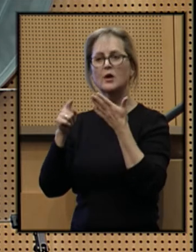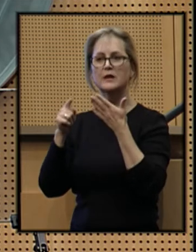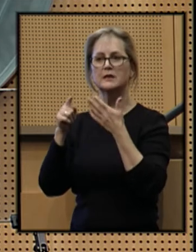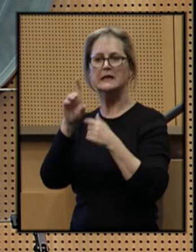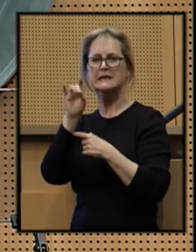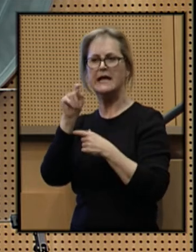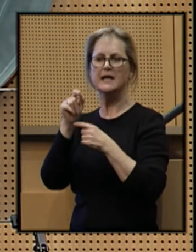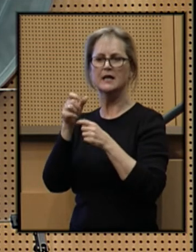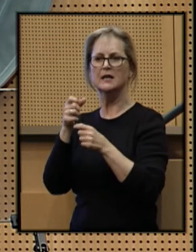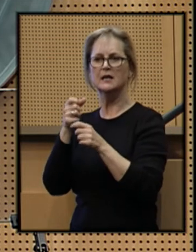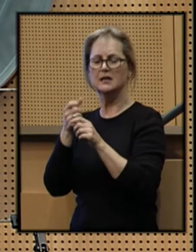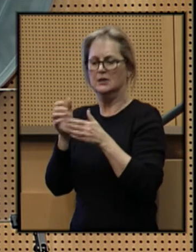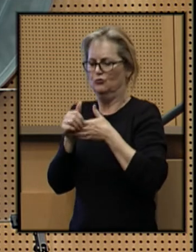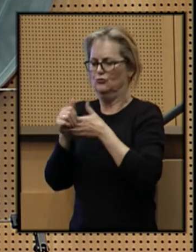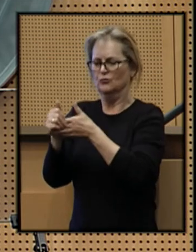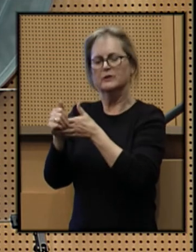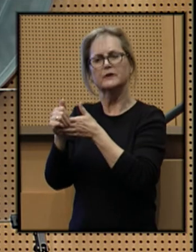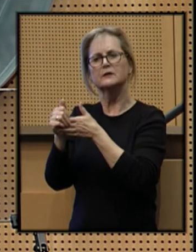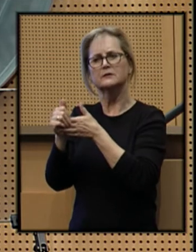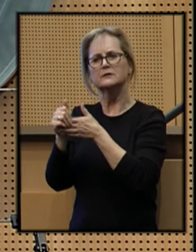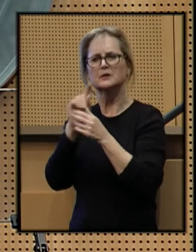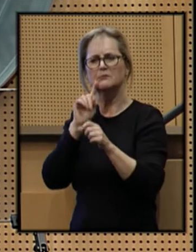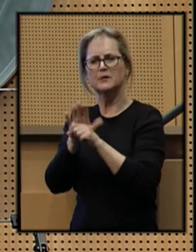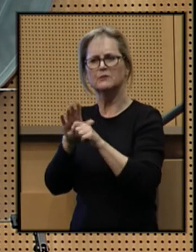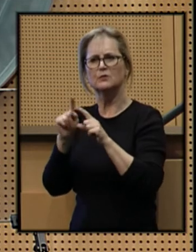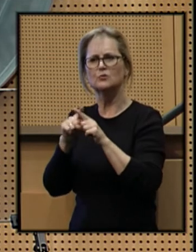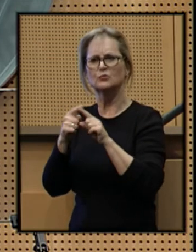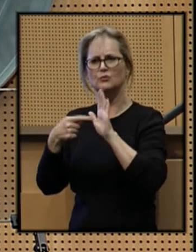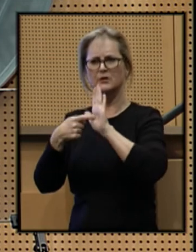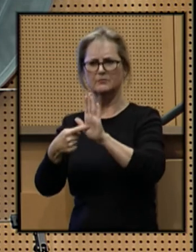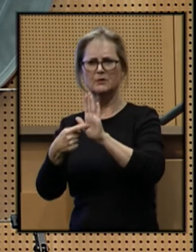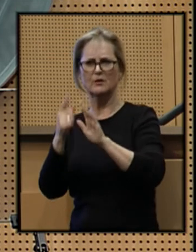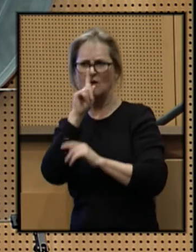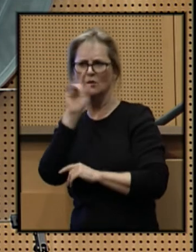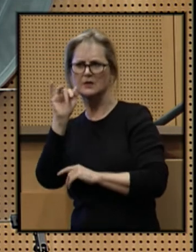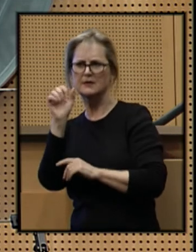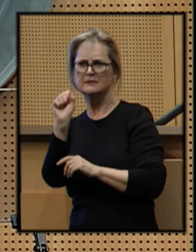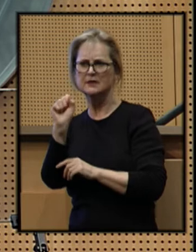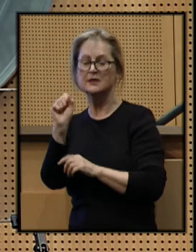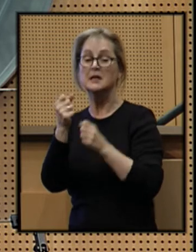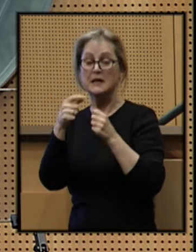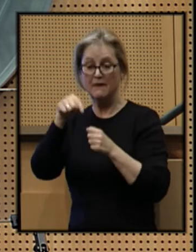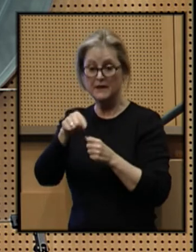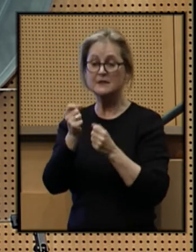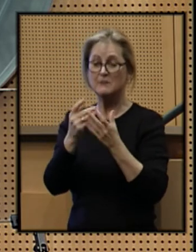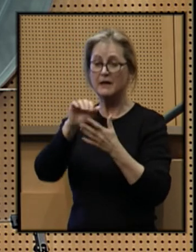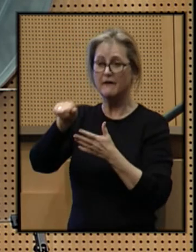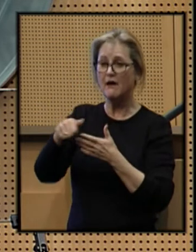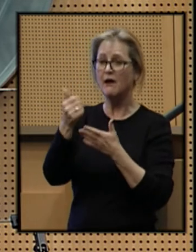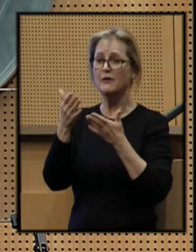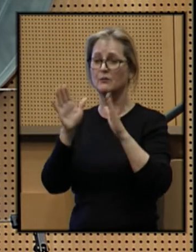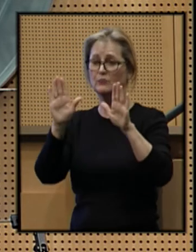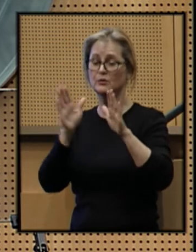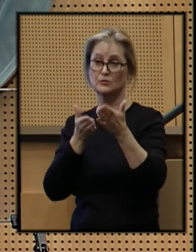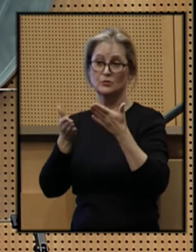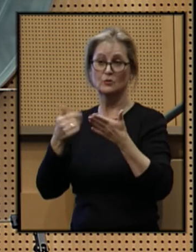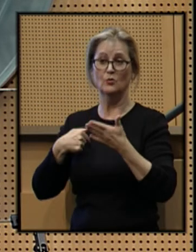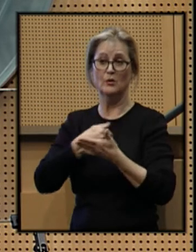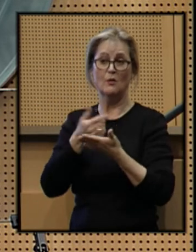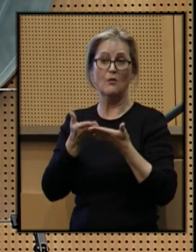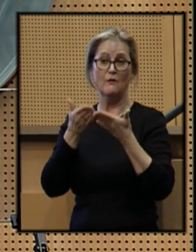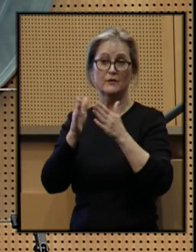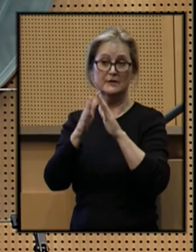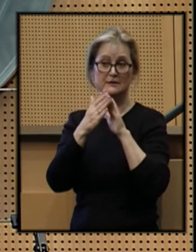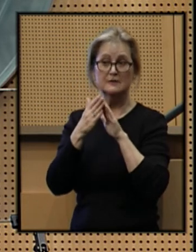commitment to transparency looks like. And this, and many of the other incredible services we offer as a city,